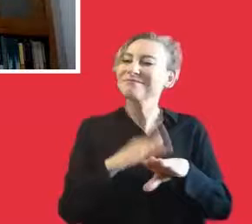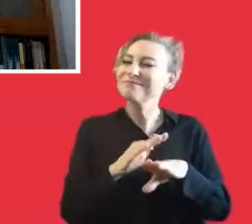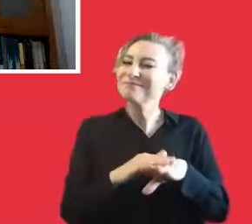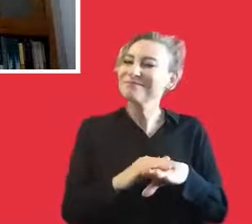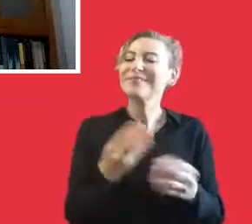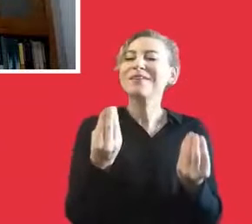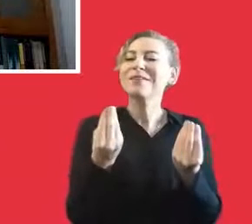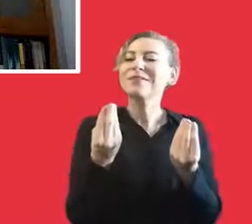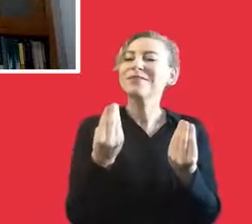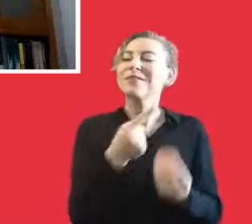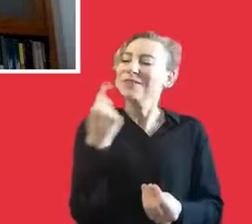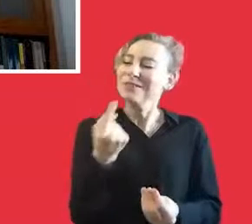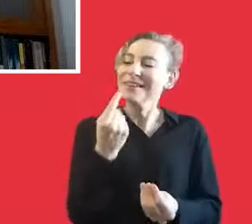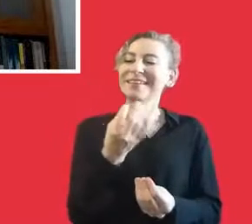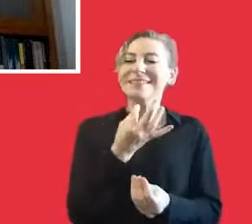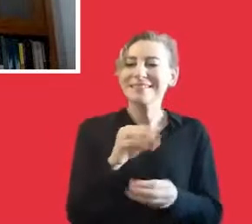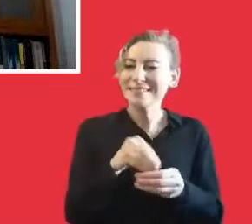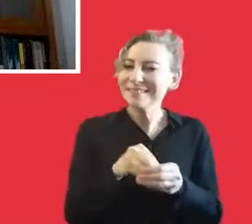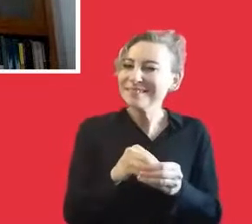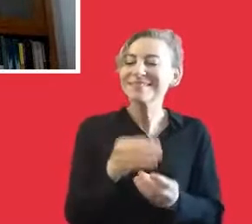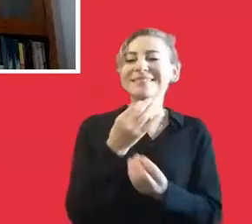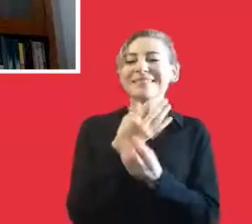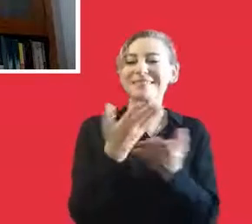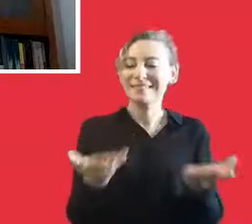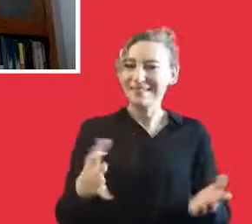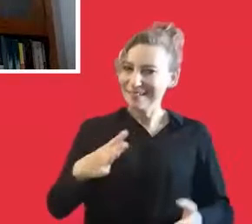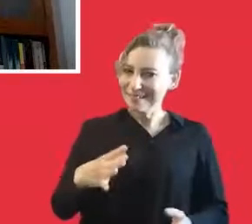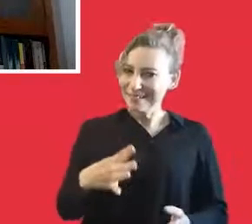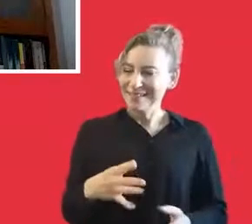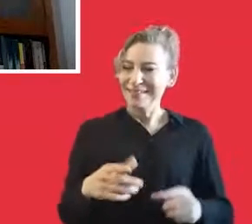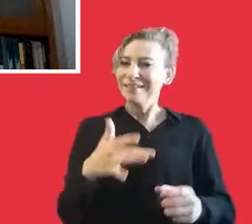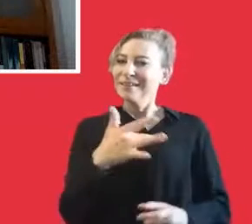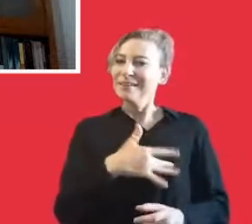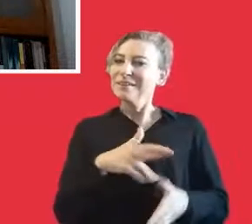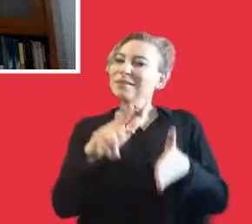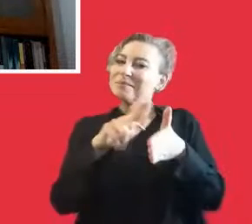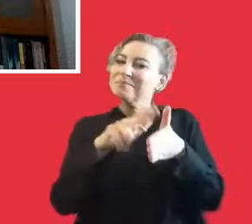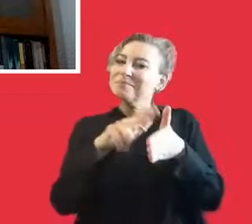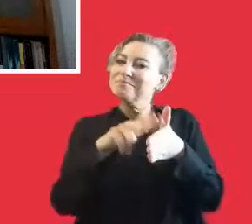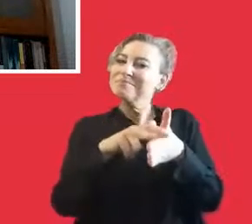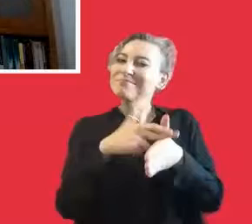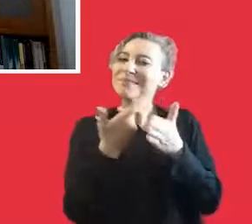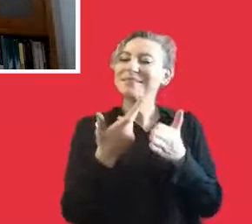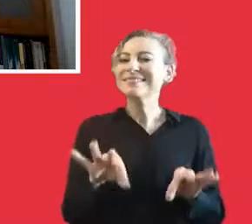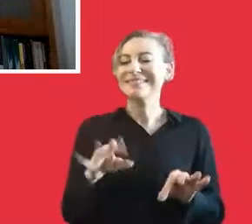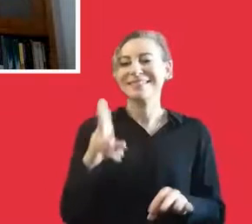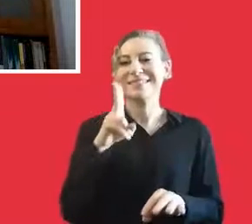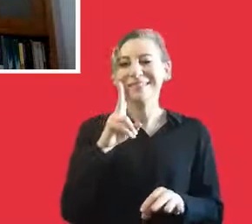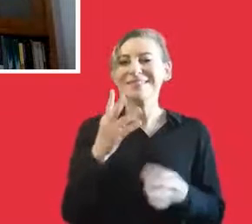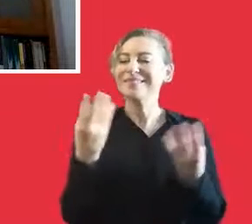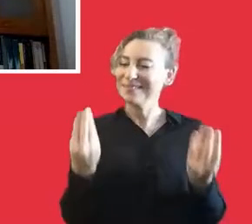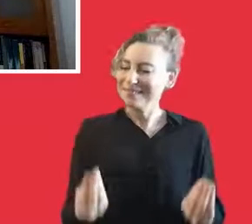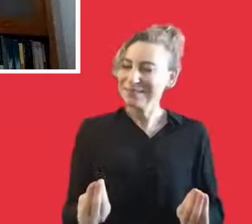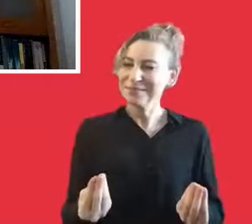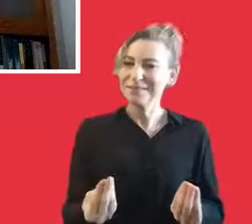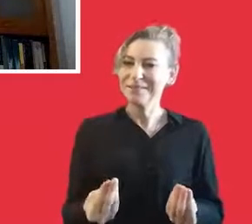thank you for your contribution. And so let's finish the art